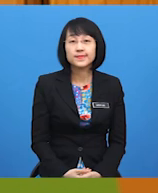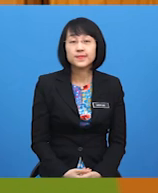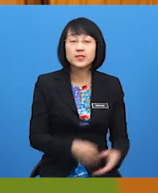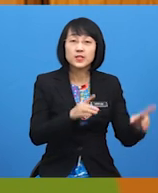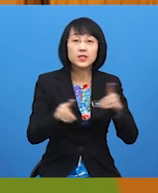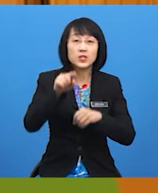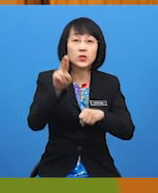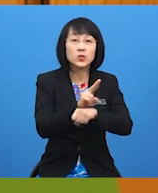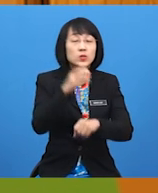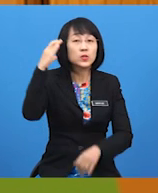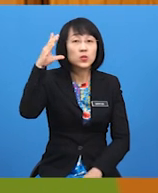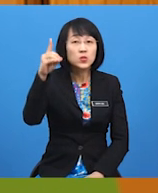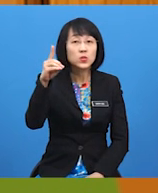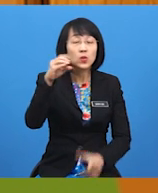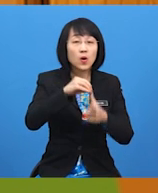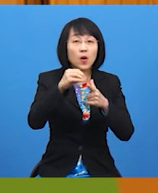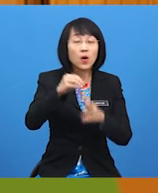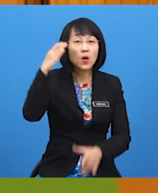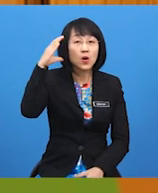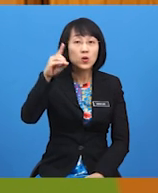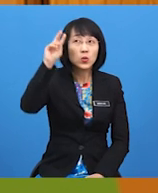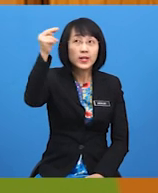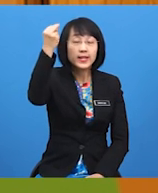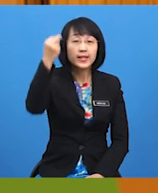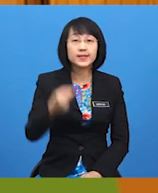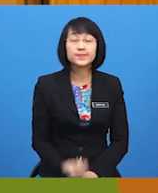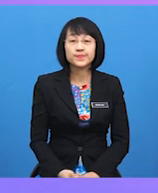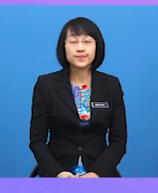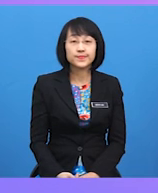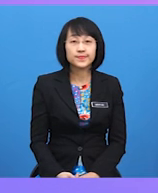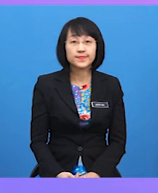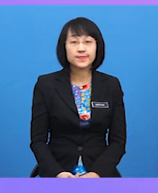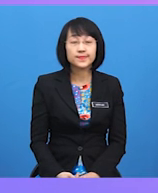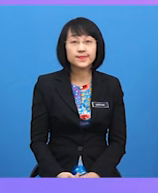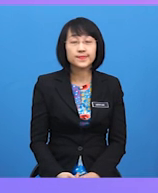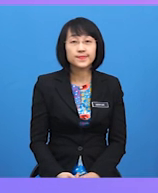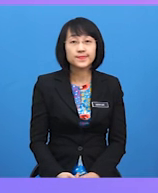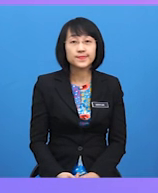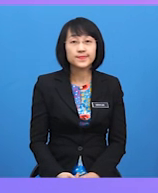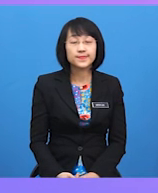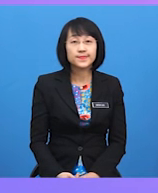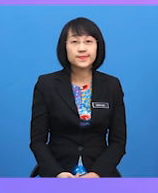Did you use could or couldn't?